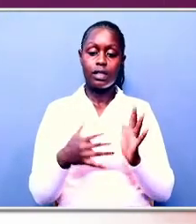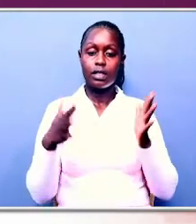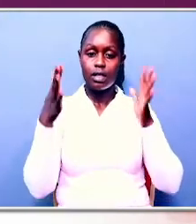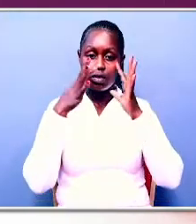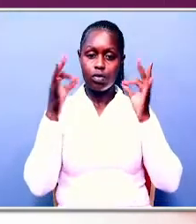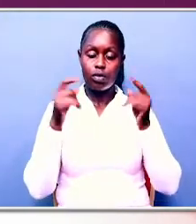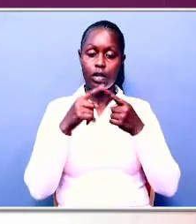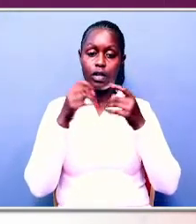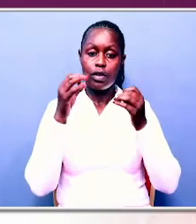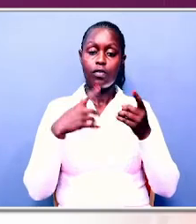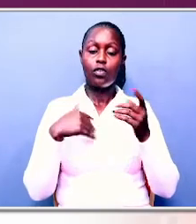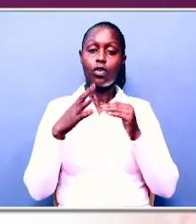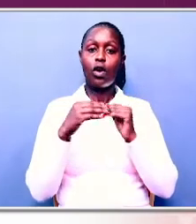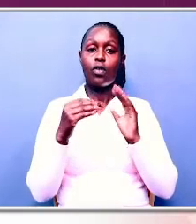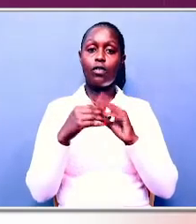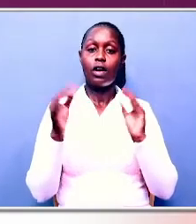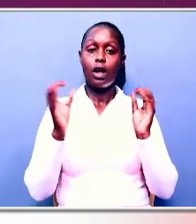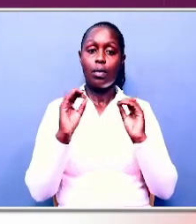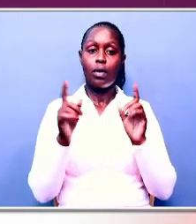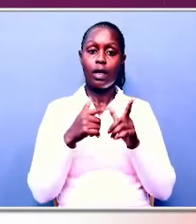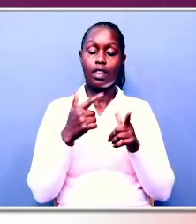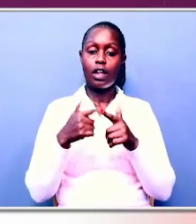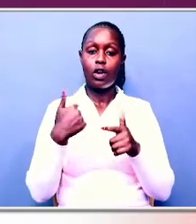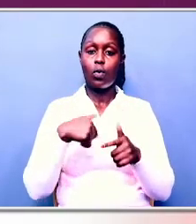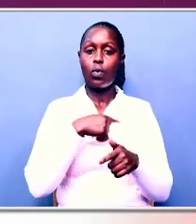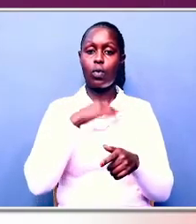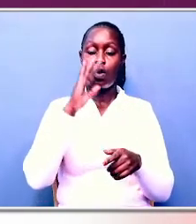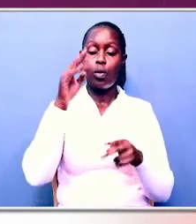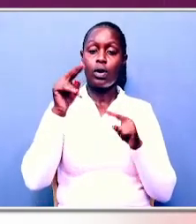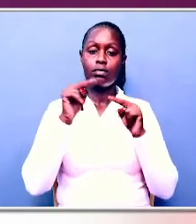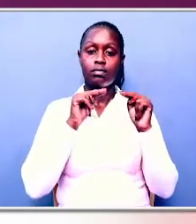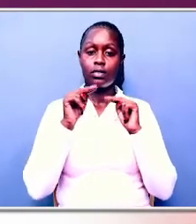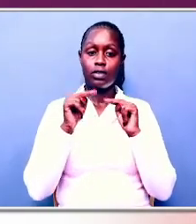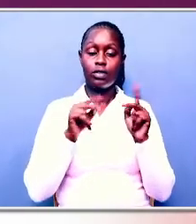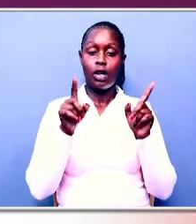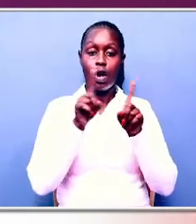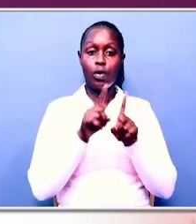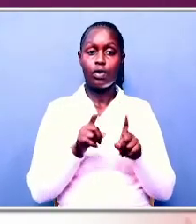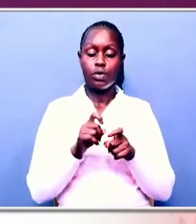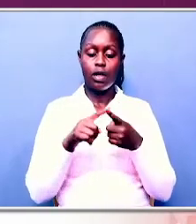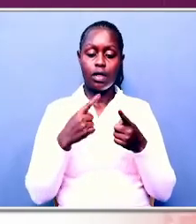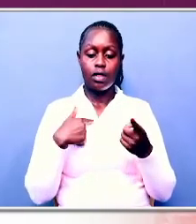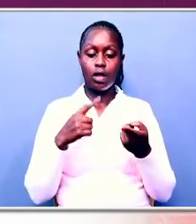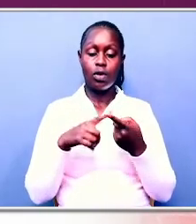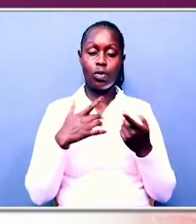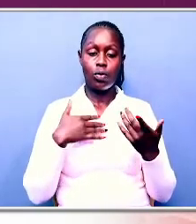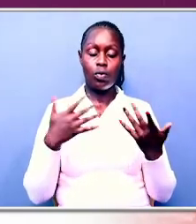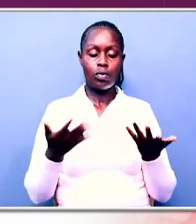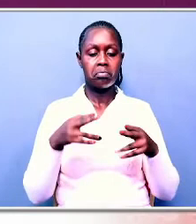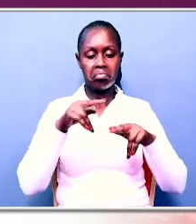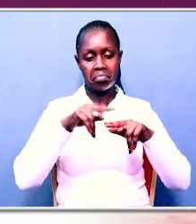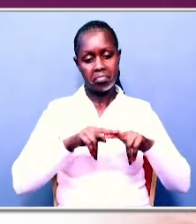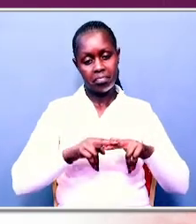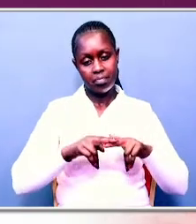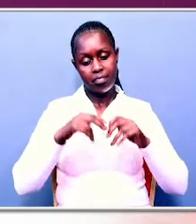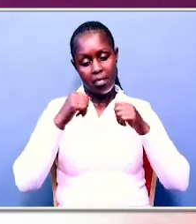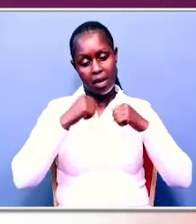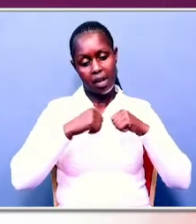uncomfortable with some of the terms, you renegotiate. Put it back on the table and renegotiate.